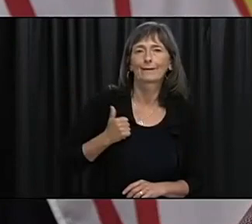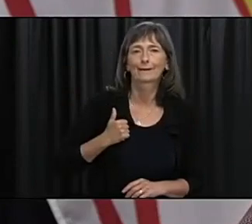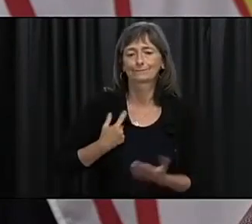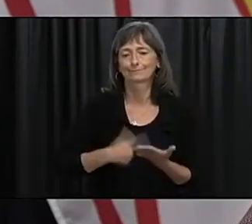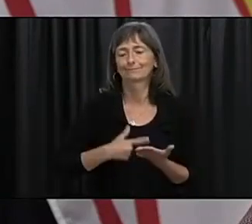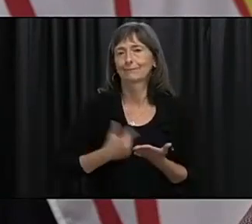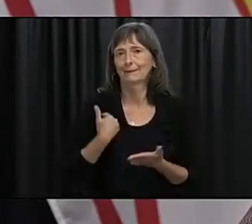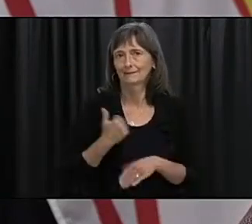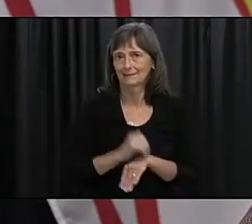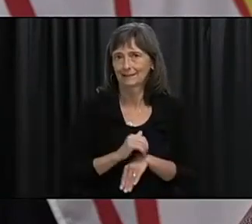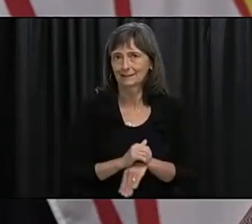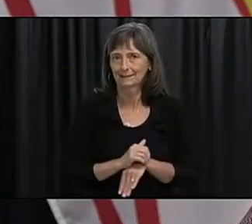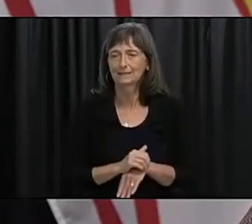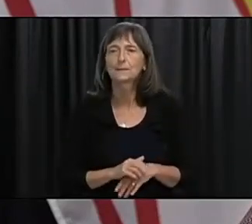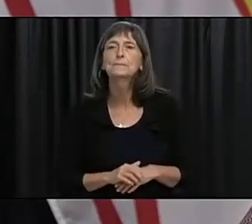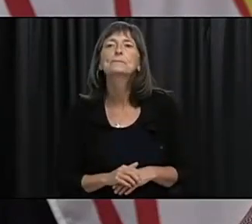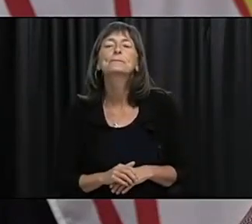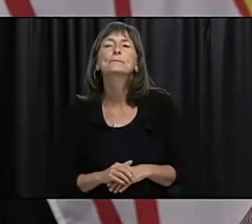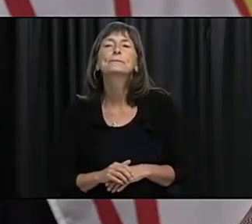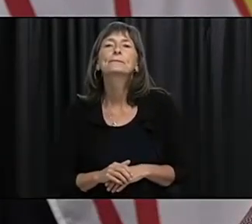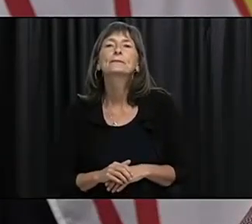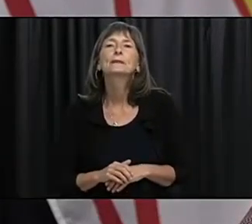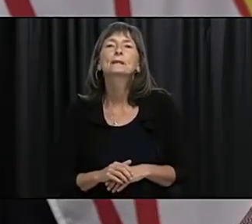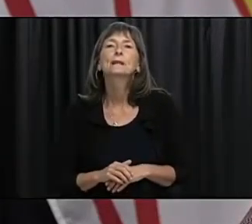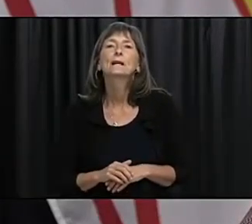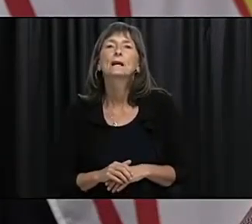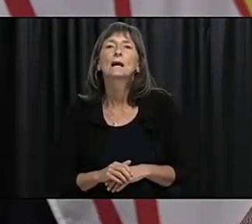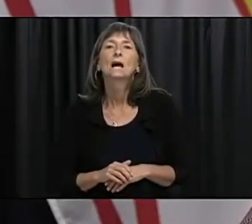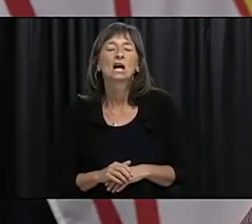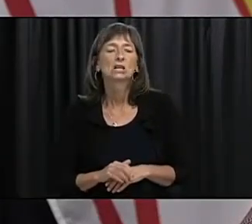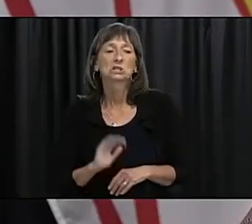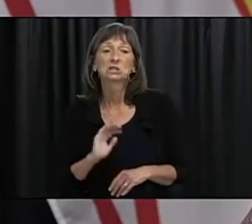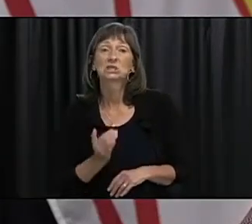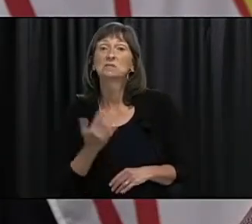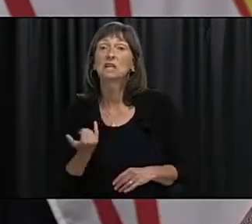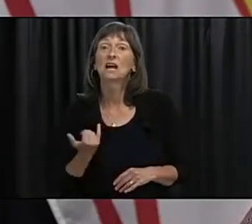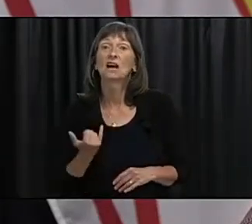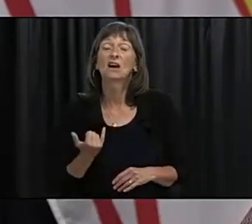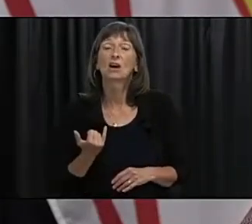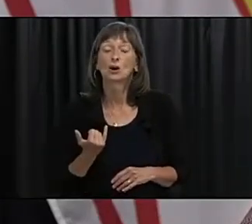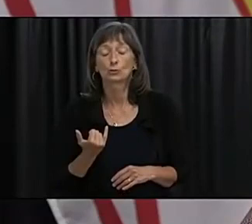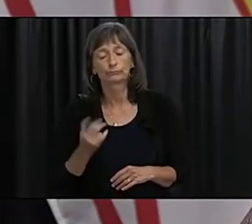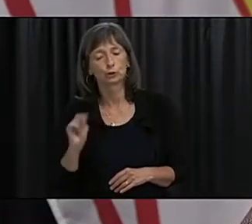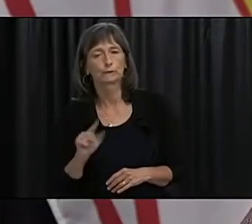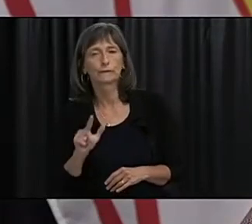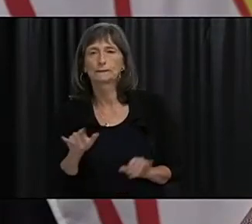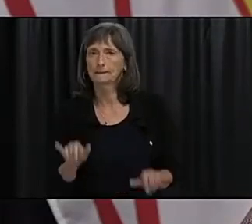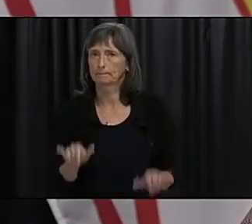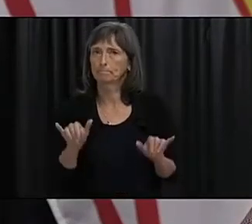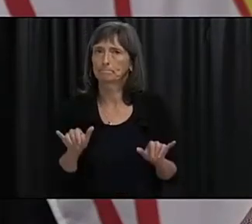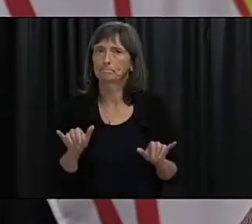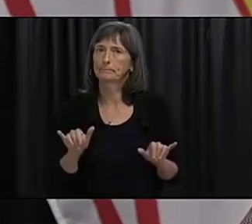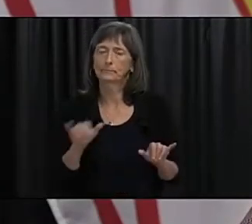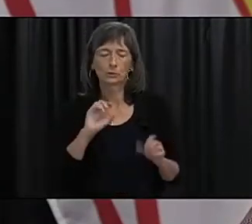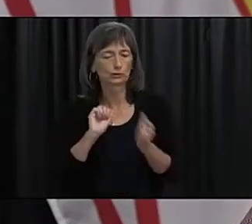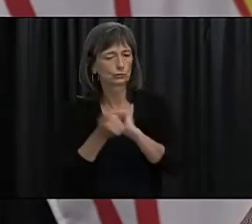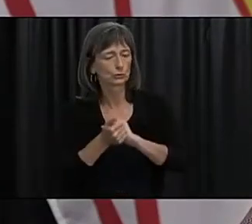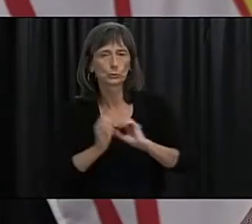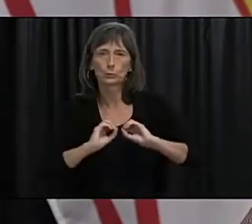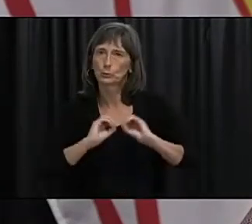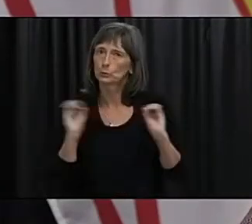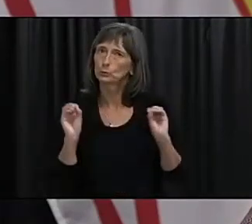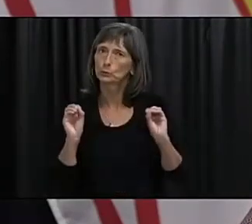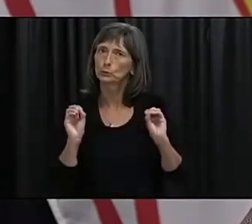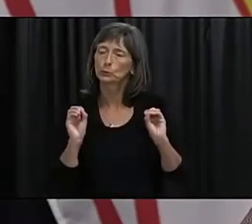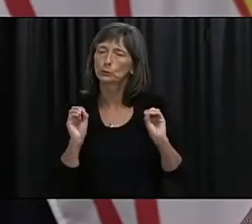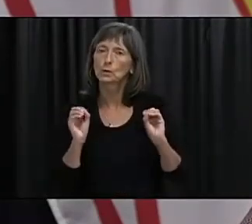and so right now we're seeing that there is no movement for us in Newfoundland and Labrador right now given some of the